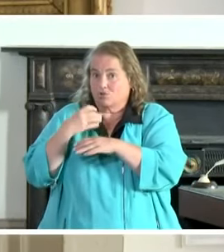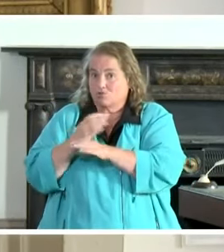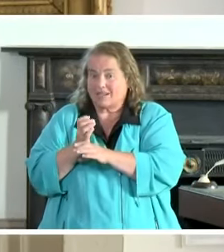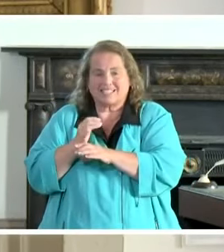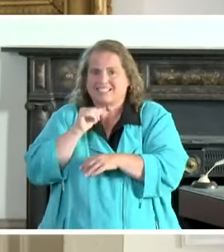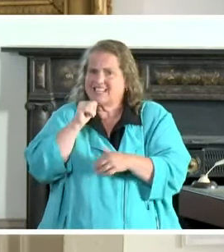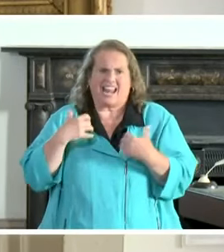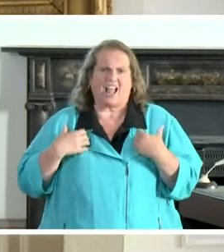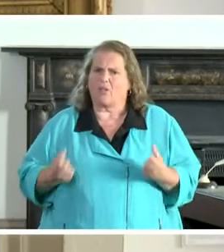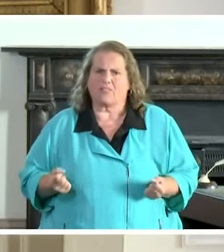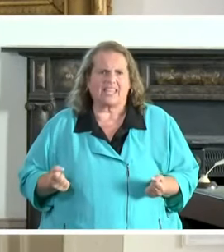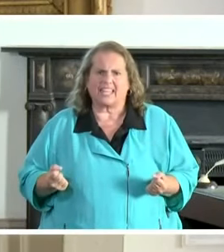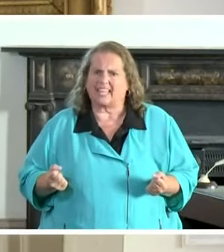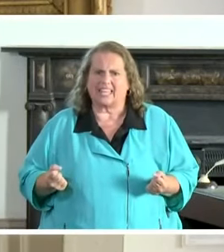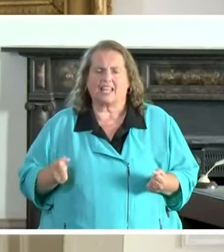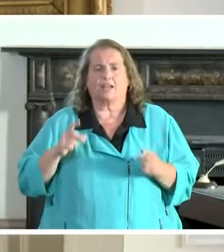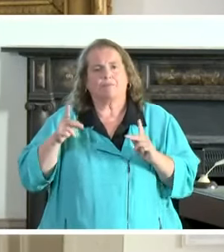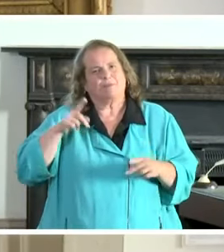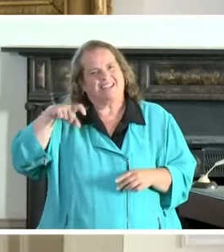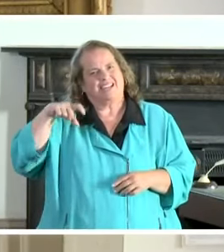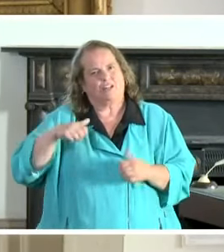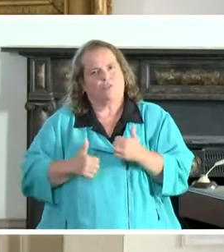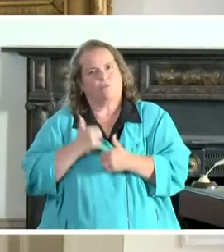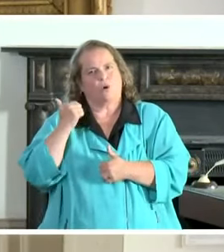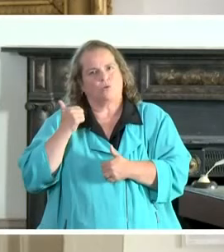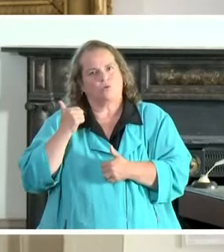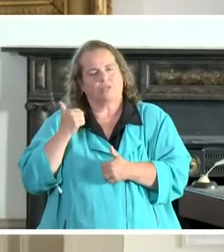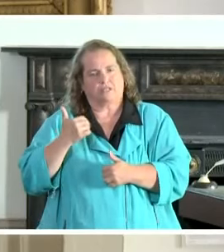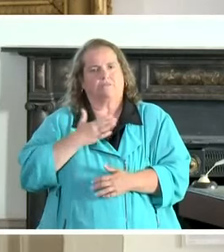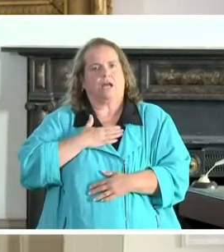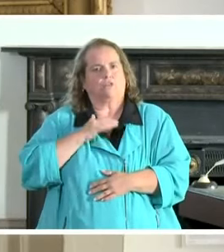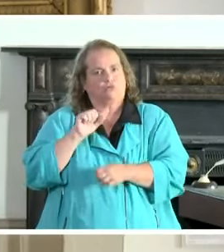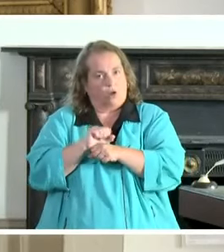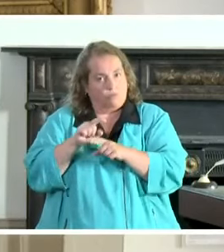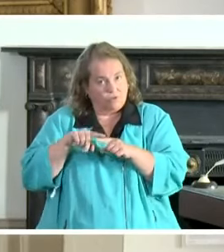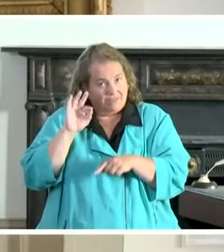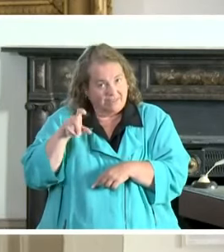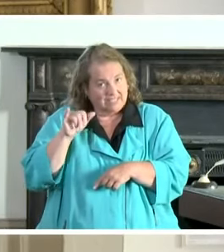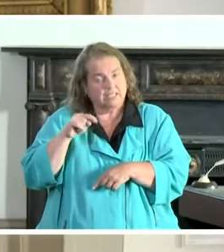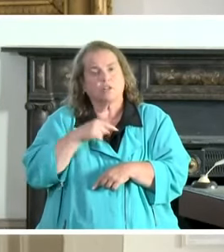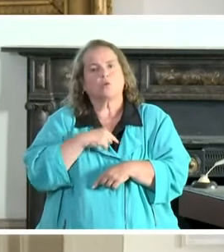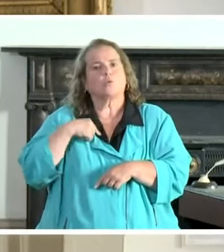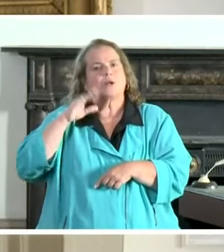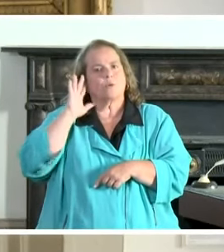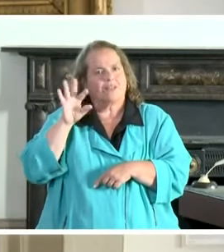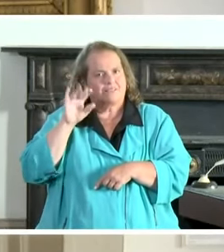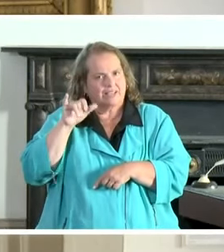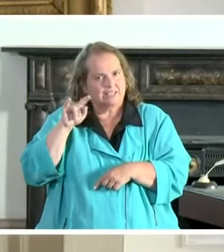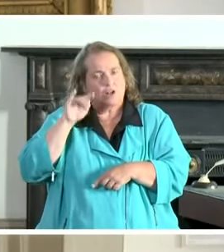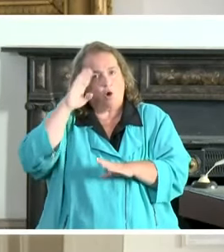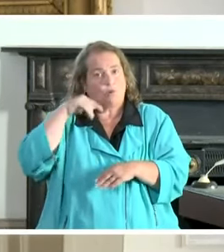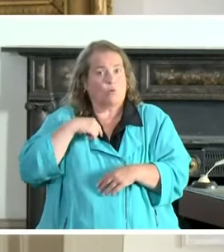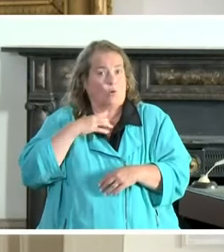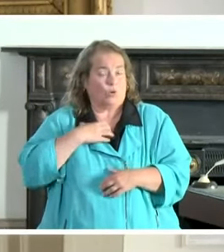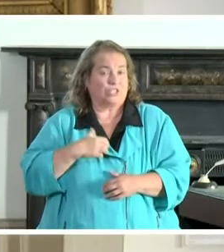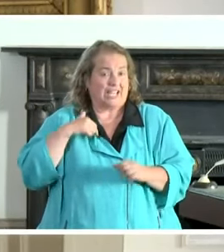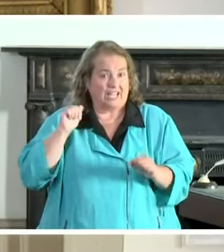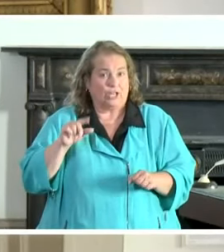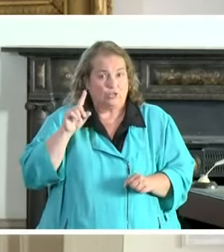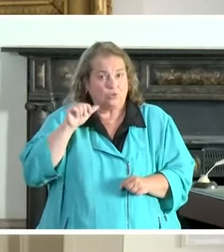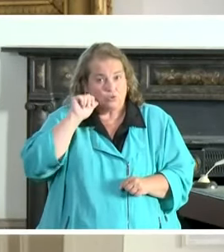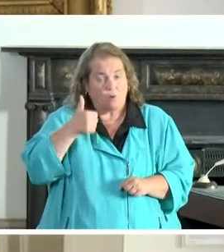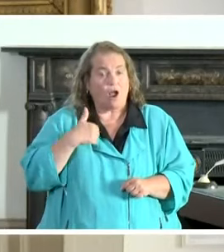then it's not healthy when people need it the most. Now it's my job to fix it, and we're going to fix it. I wish I could do it tomorrow. I'm trying,